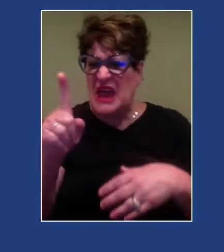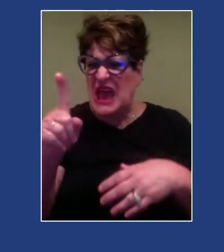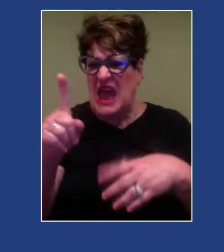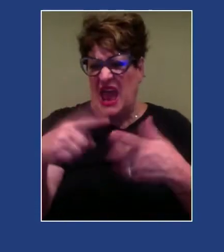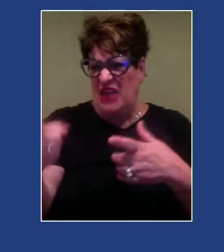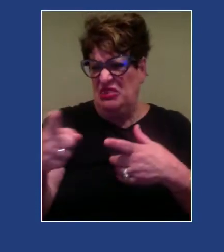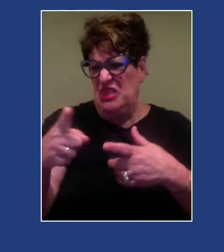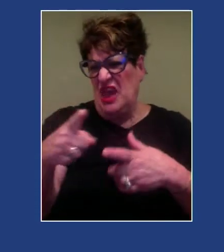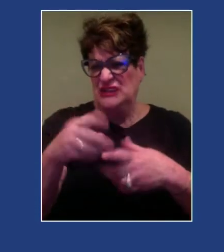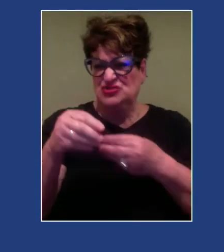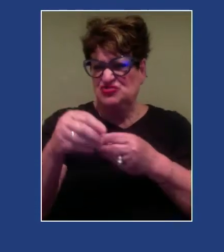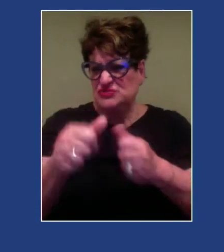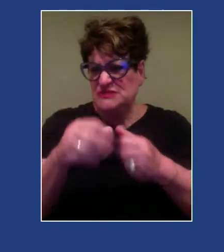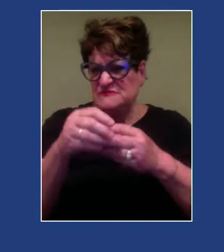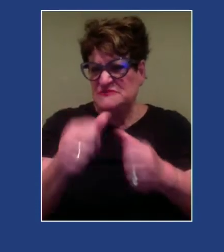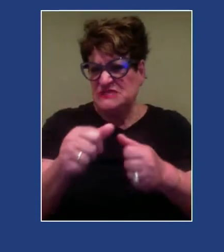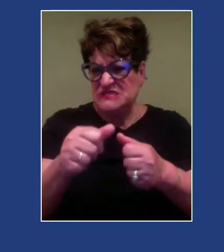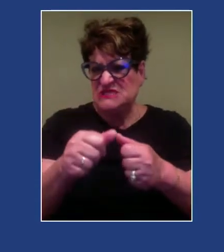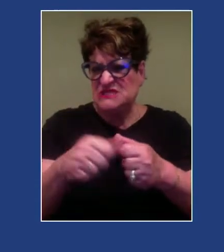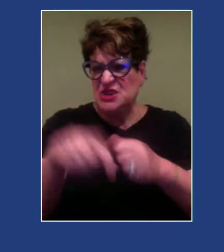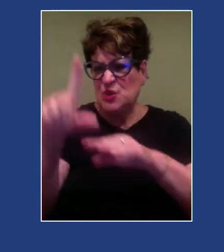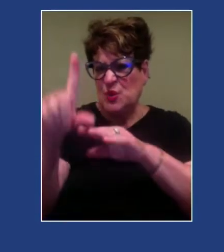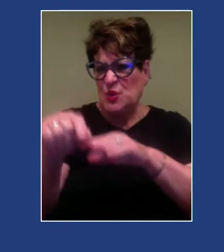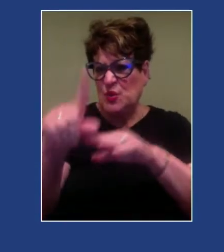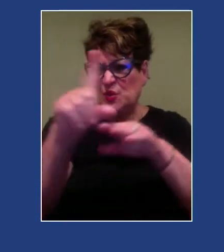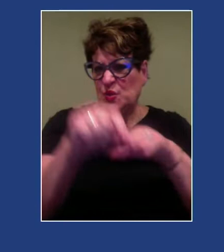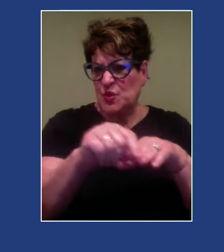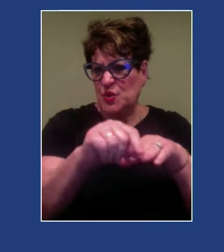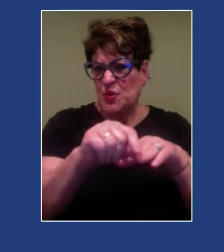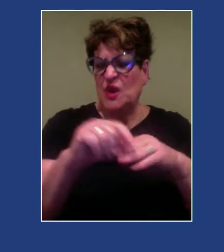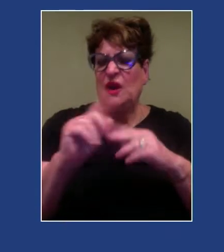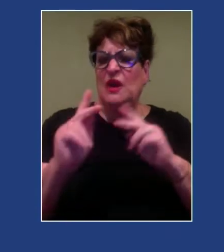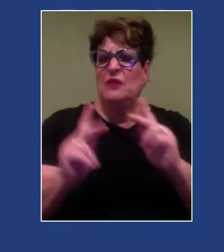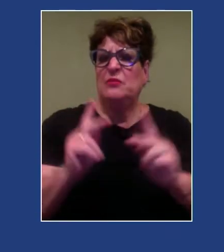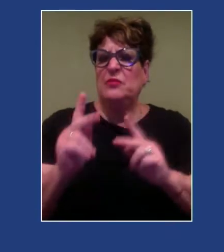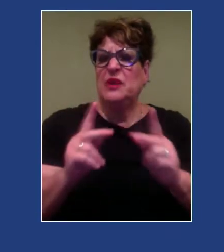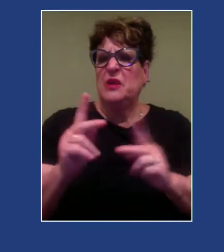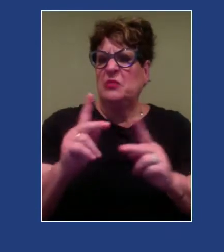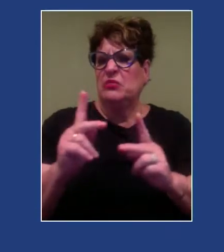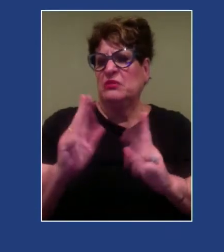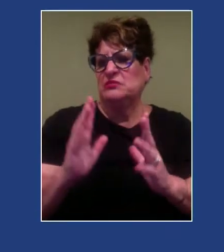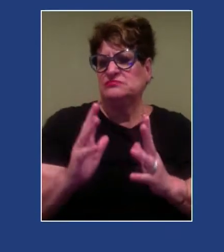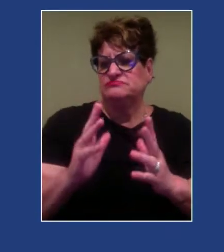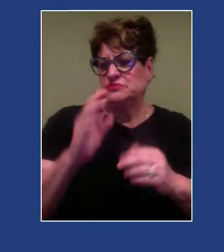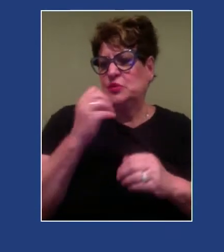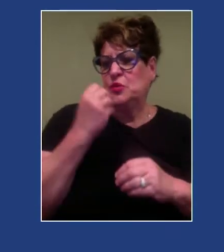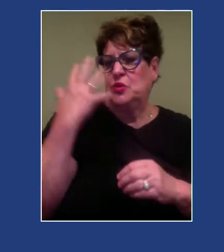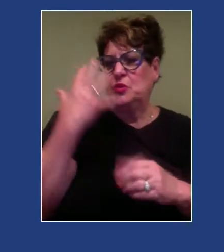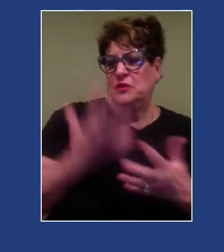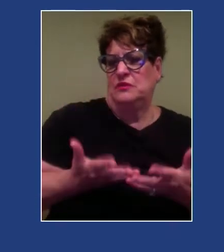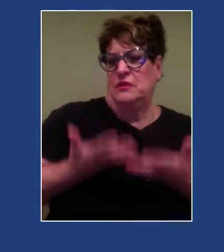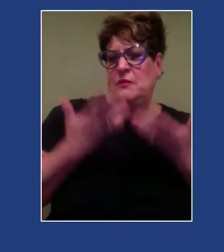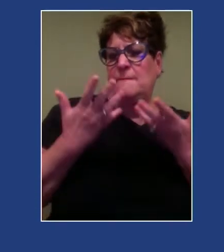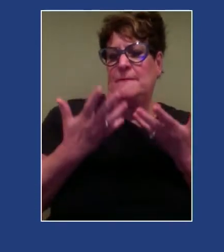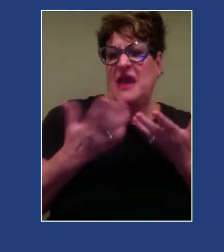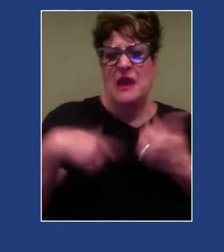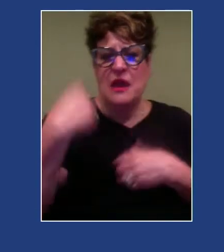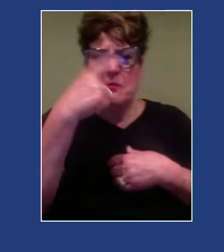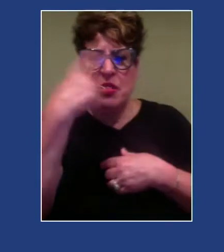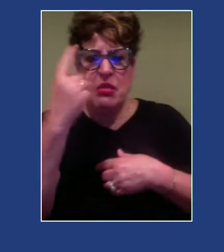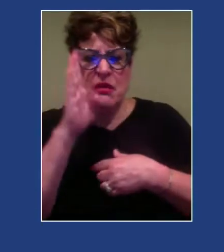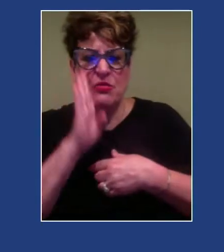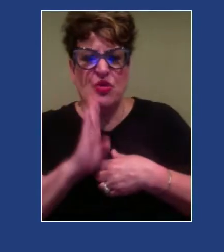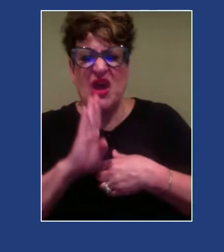along with that, again, lead others to be up, lead to Black folks, Indigenous folks, and people of color to be